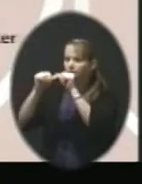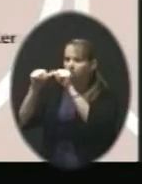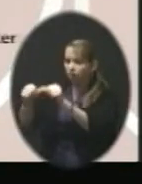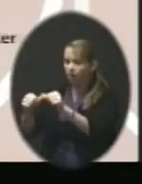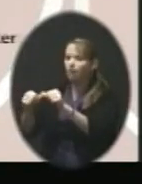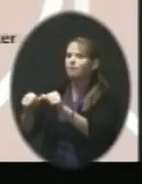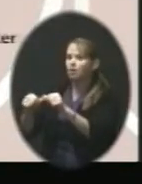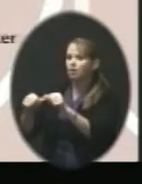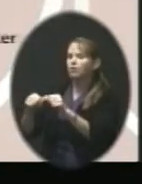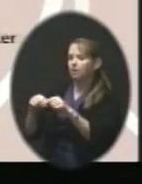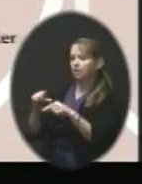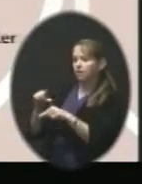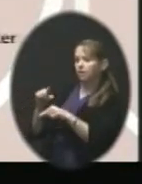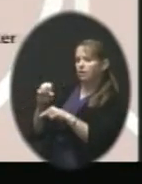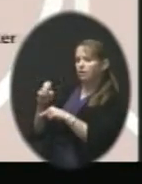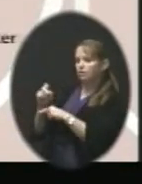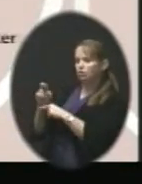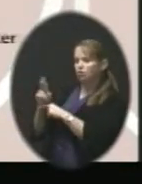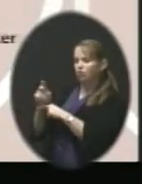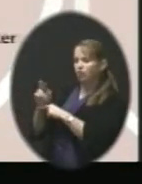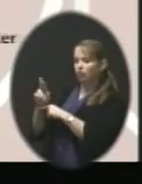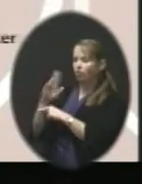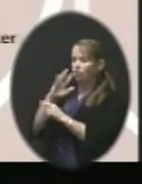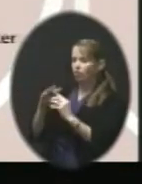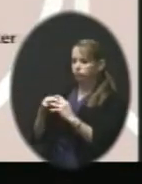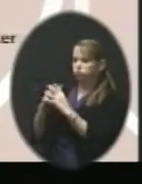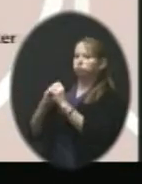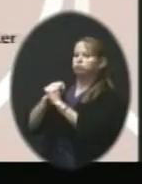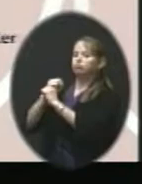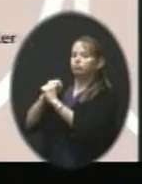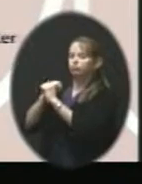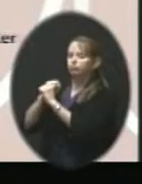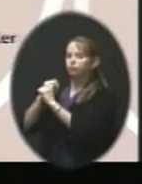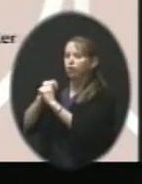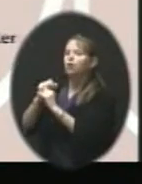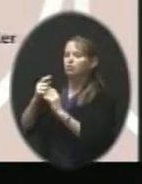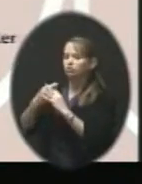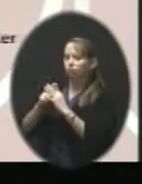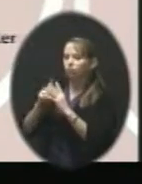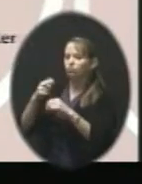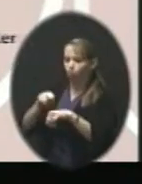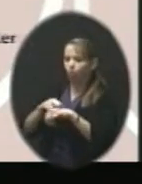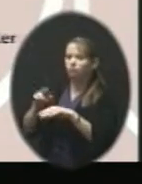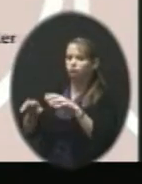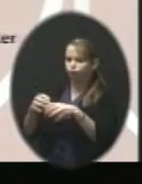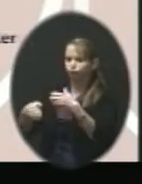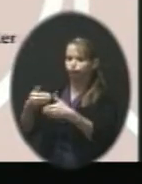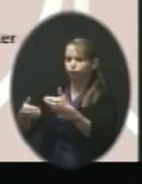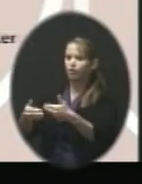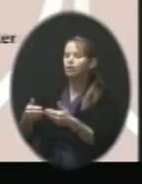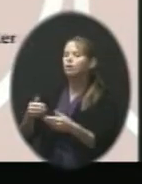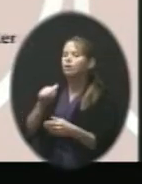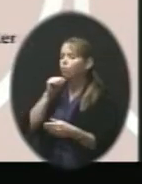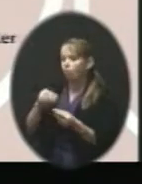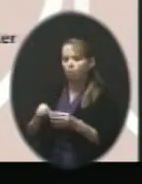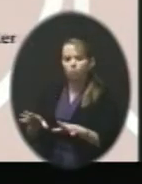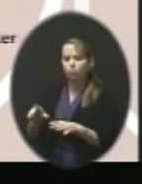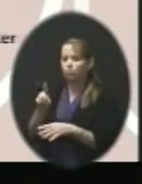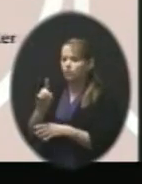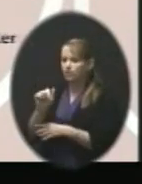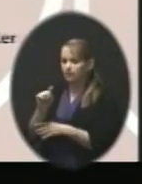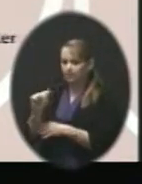time to bring things down in a normal fashion so we don't have loss of data or anything like that. Then we will also,